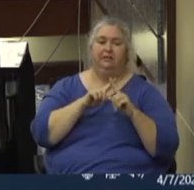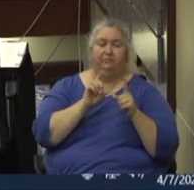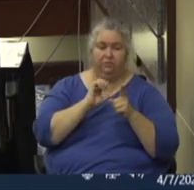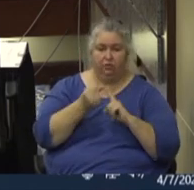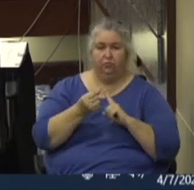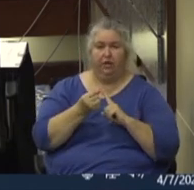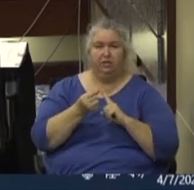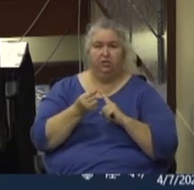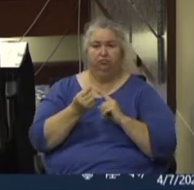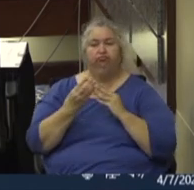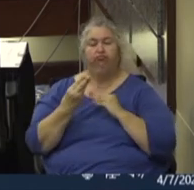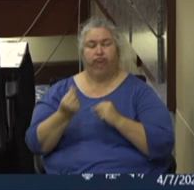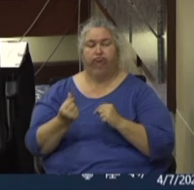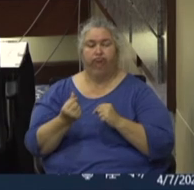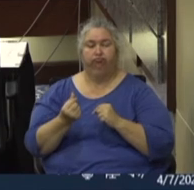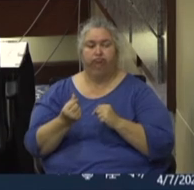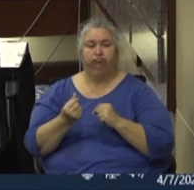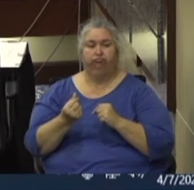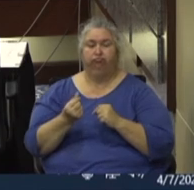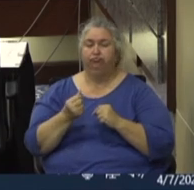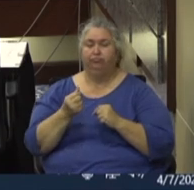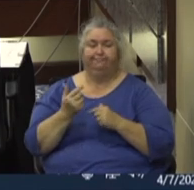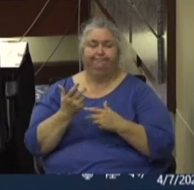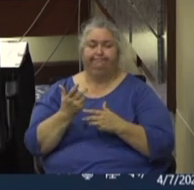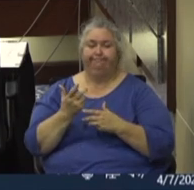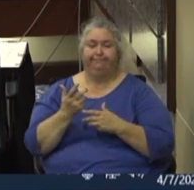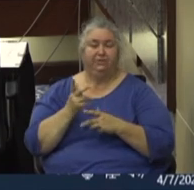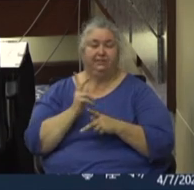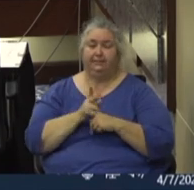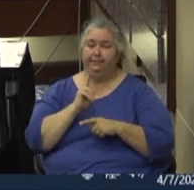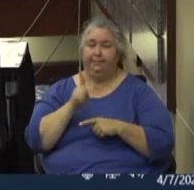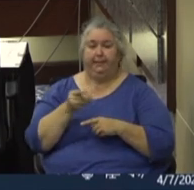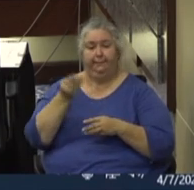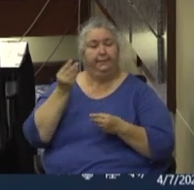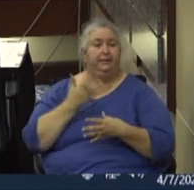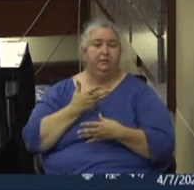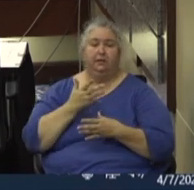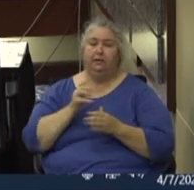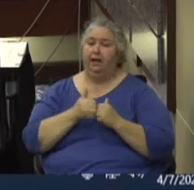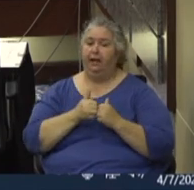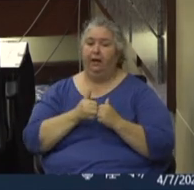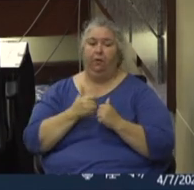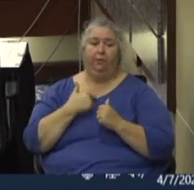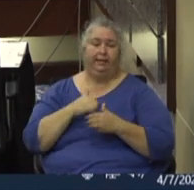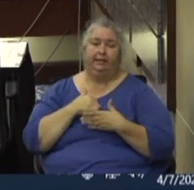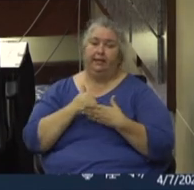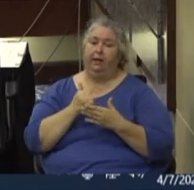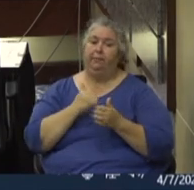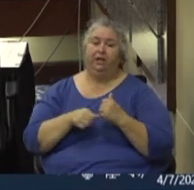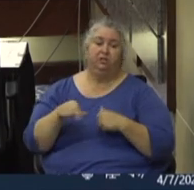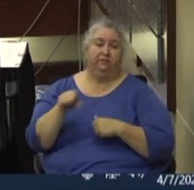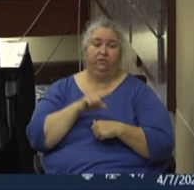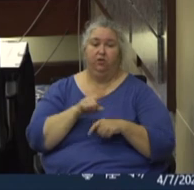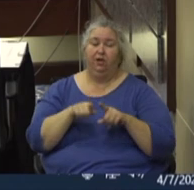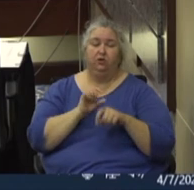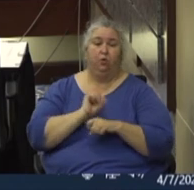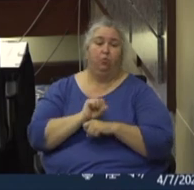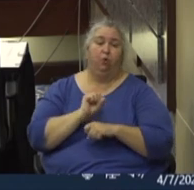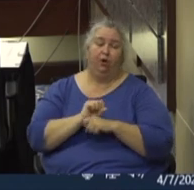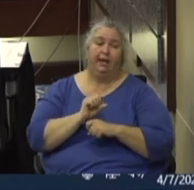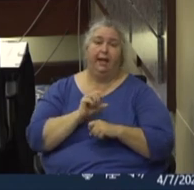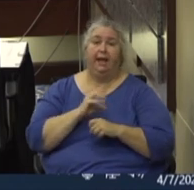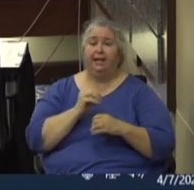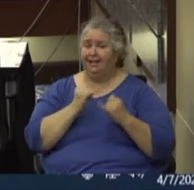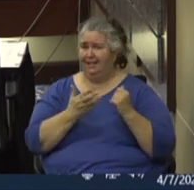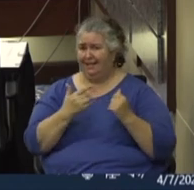Um, I, uh, just keep it up. Let us know how we can, um, help each of you as you're working. And the